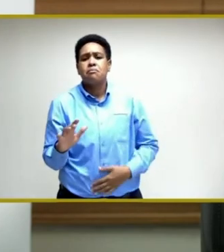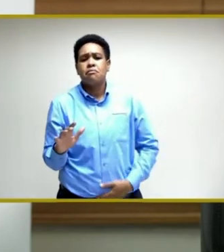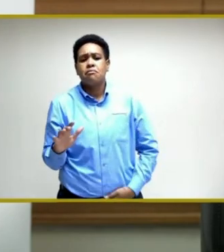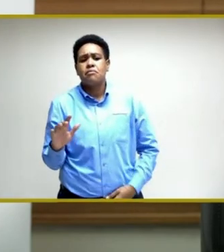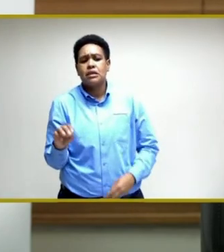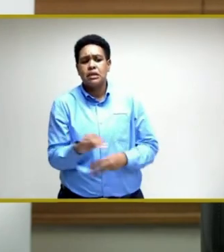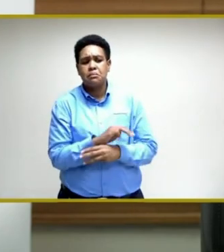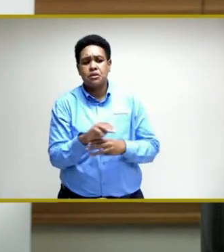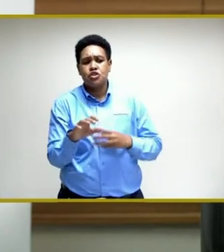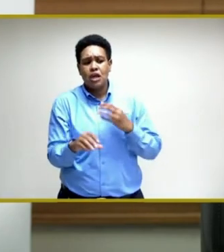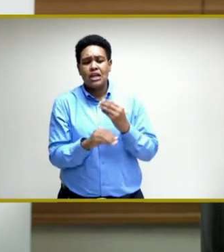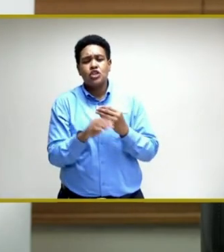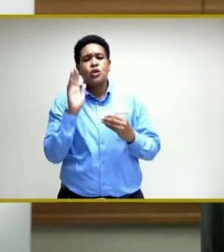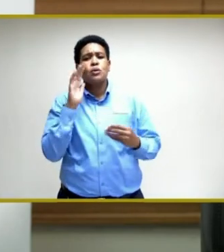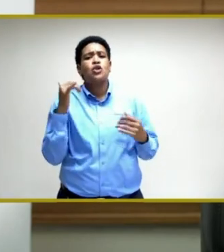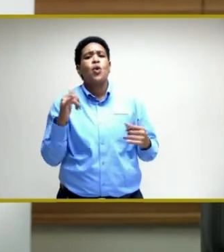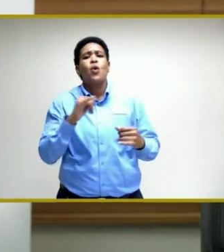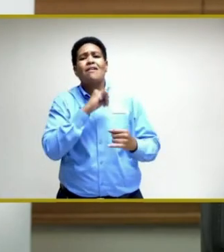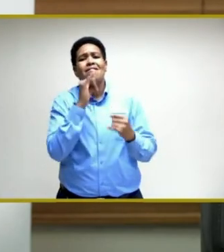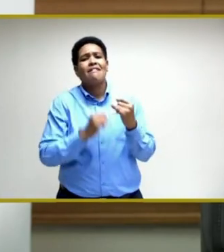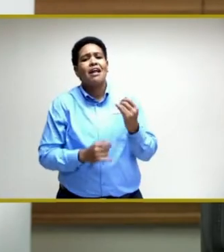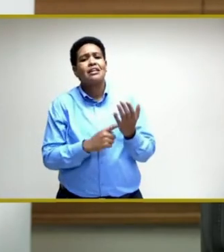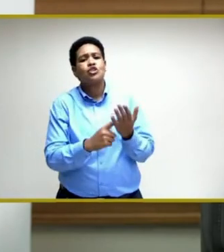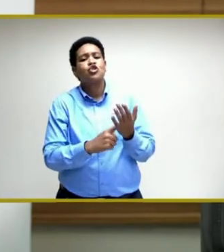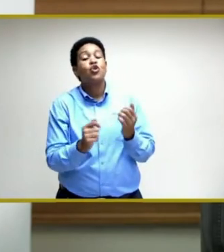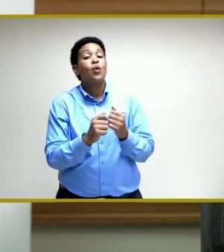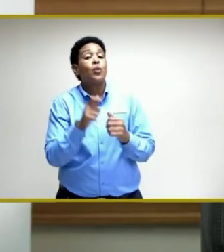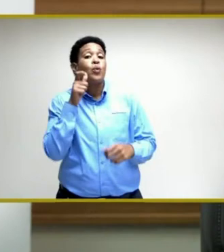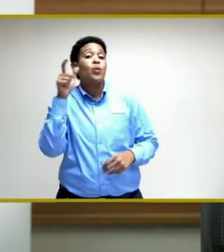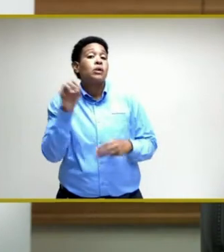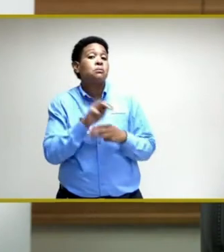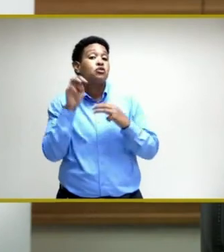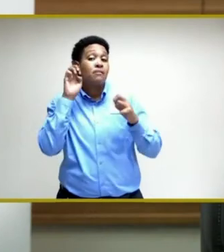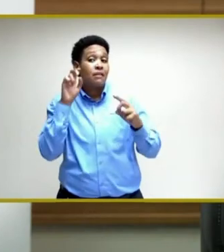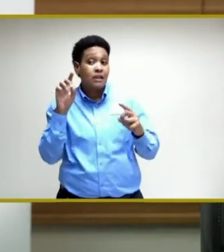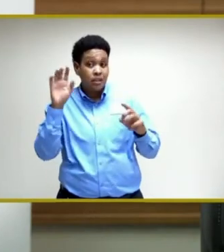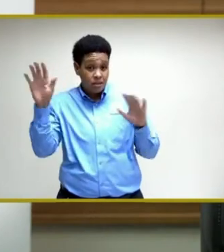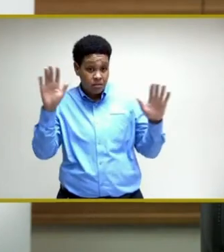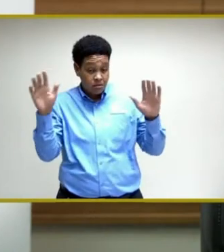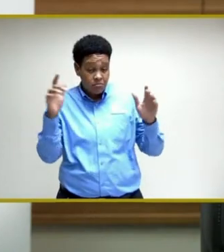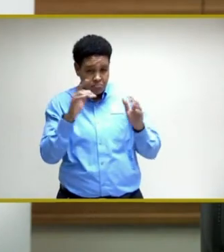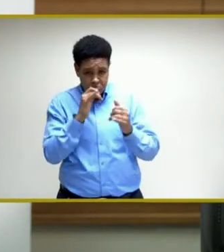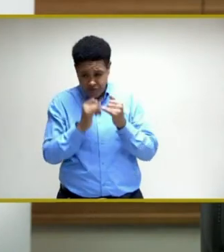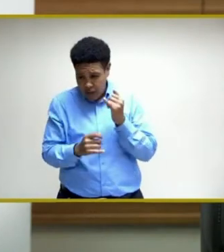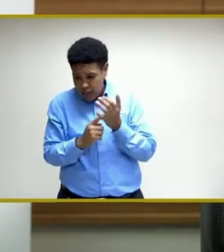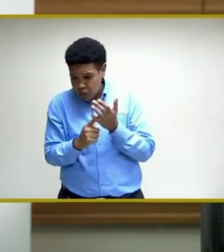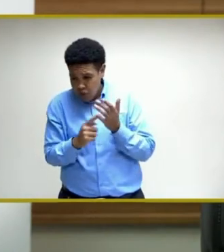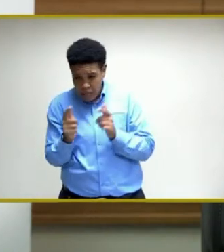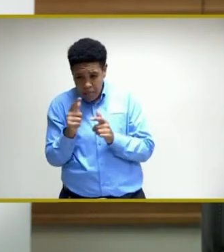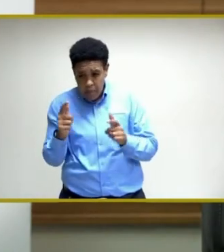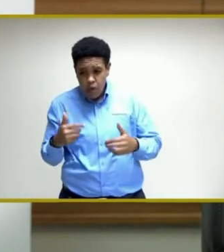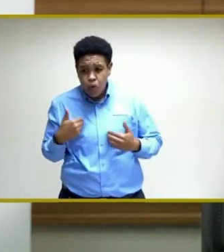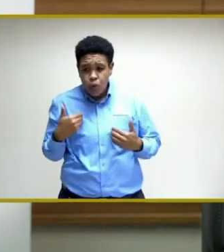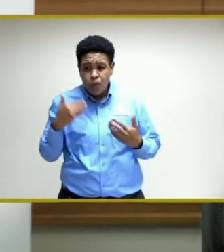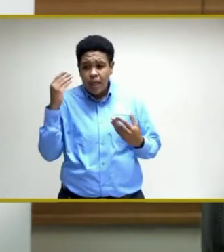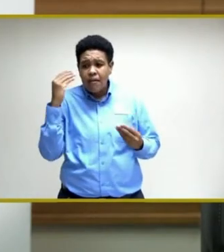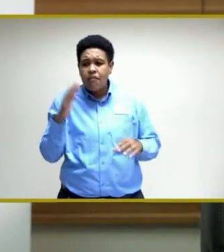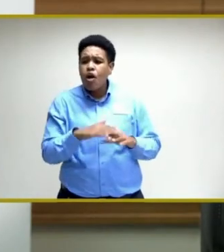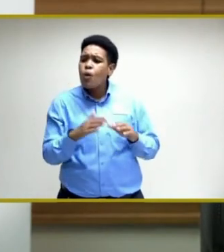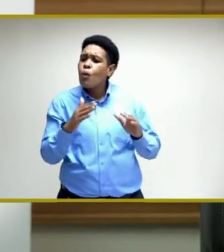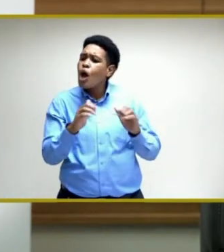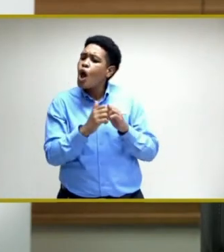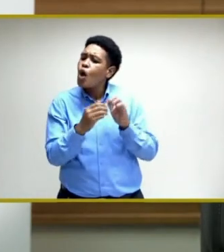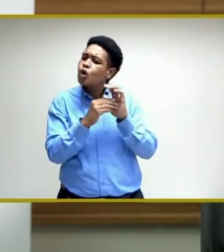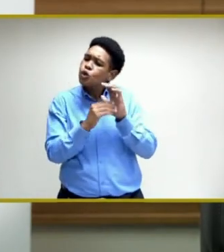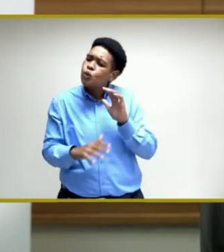Ministry also will now finalize discussions with the Ministry of Education, Youth and Information, and the ways in which